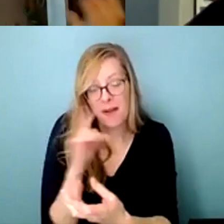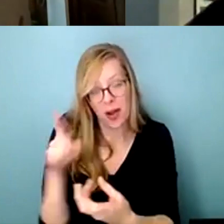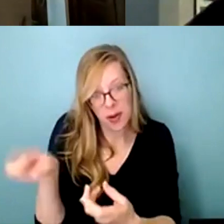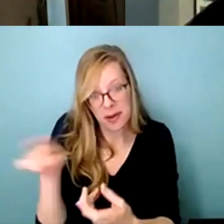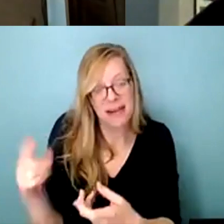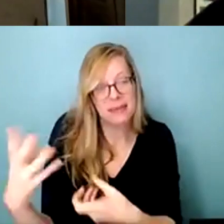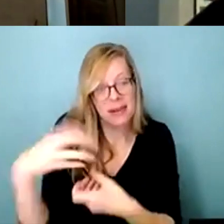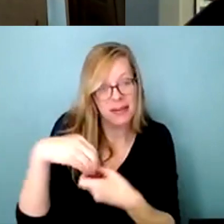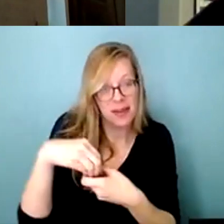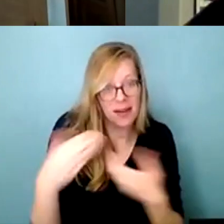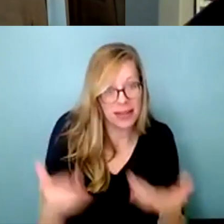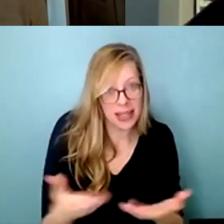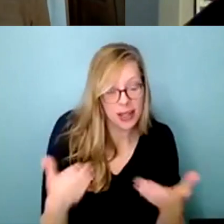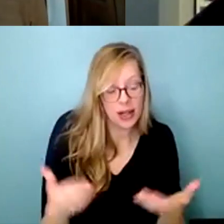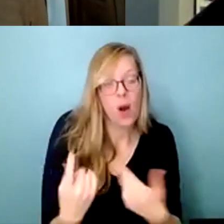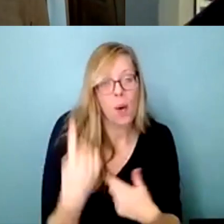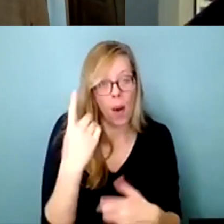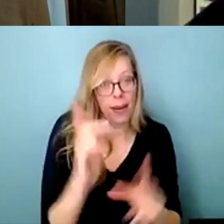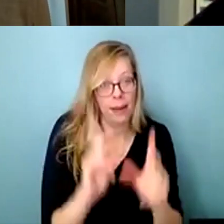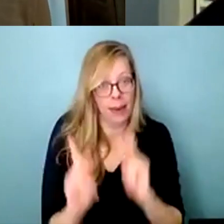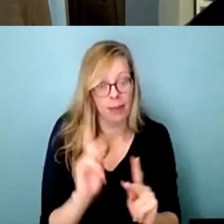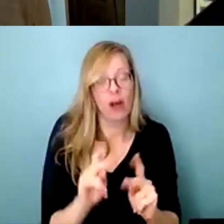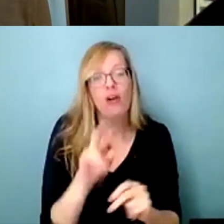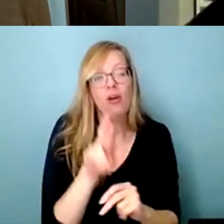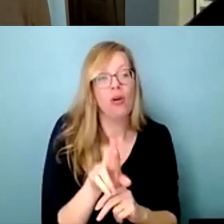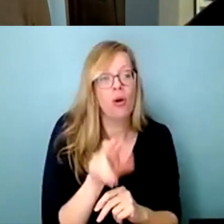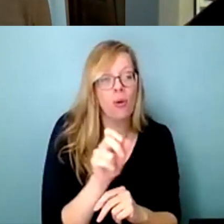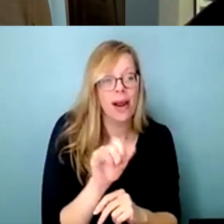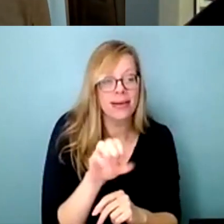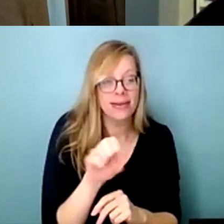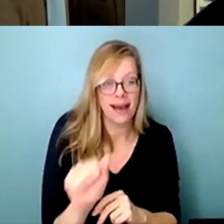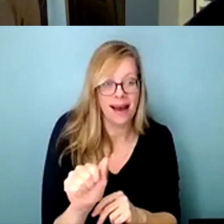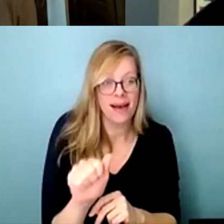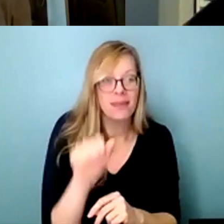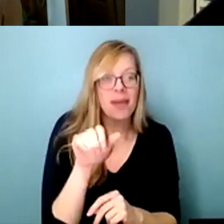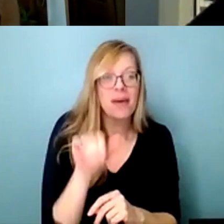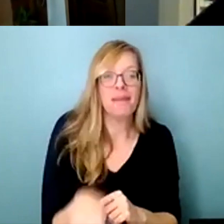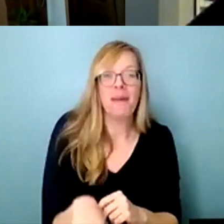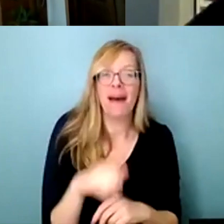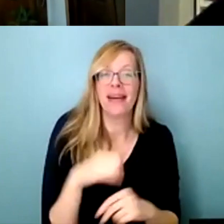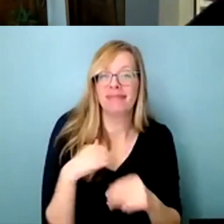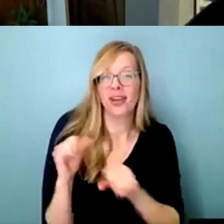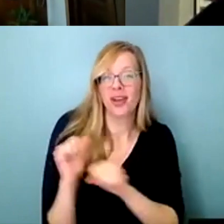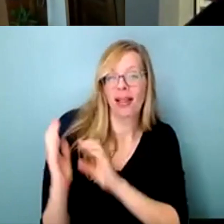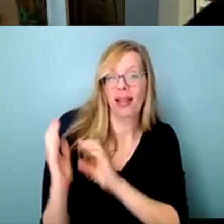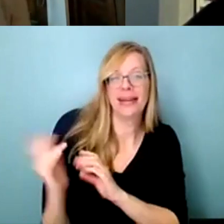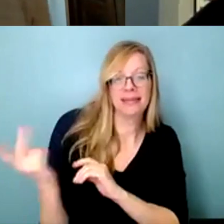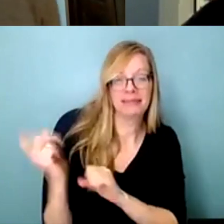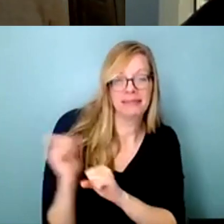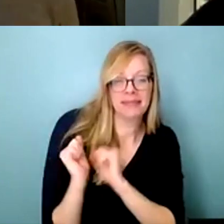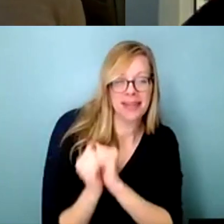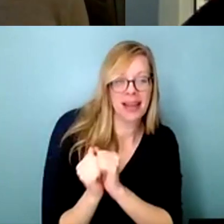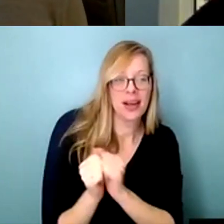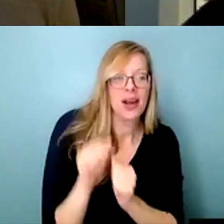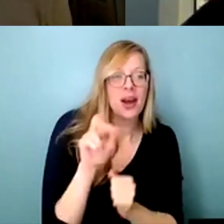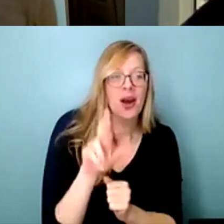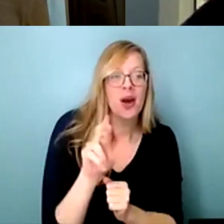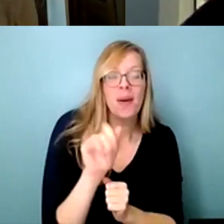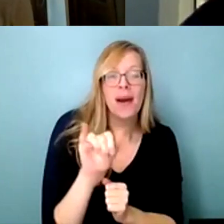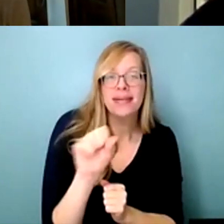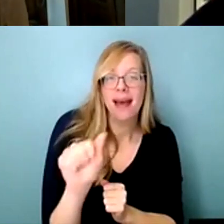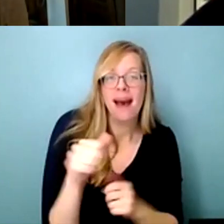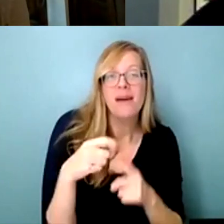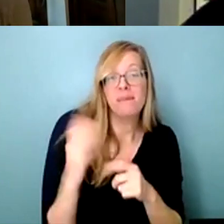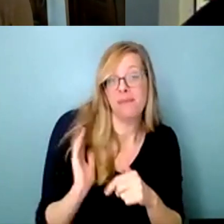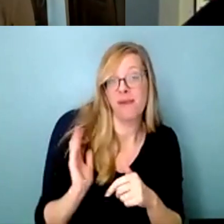and one of those people is is resa my colleague who is joining me up here on the screen uh race is originally from new brunswick